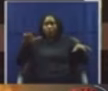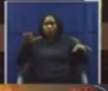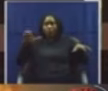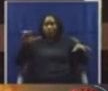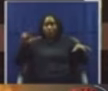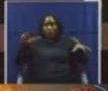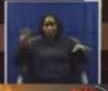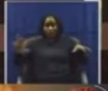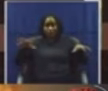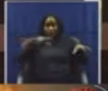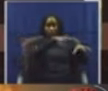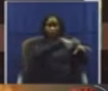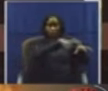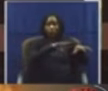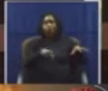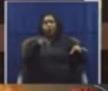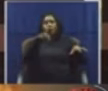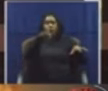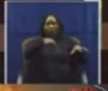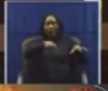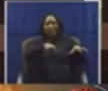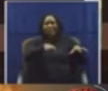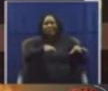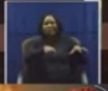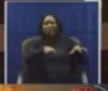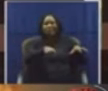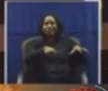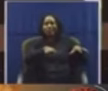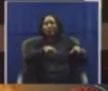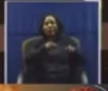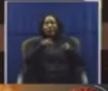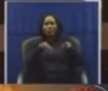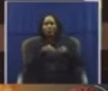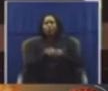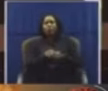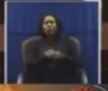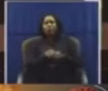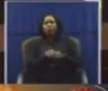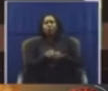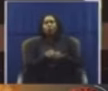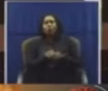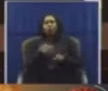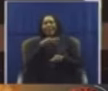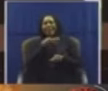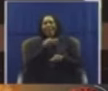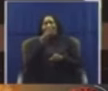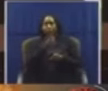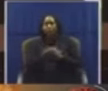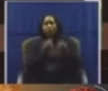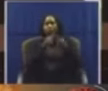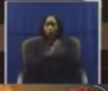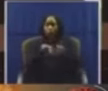these abandoned soldiers pose to the country's security and rising rates of violent